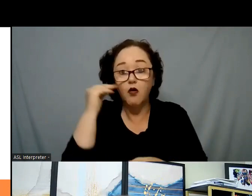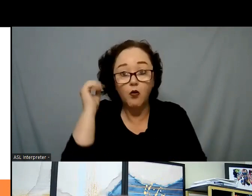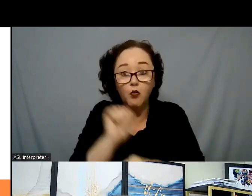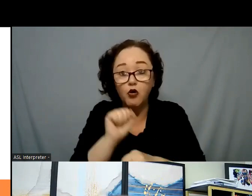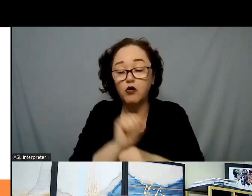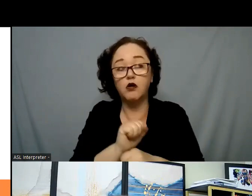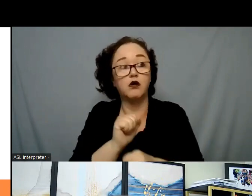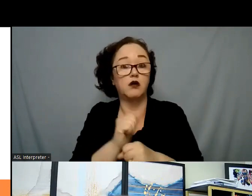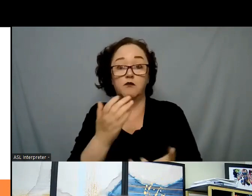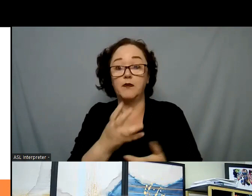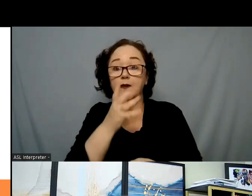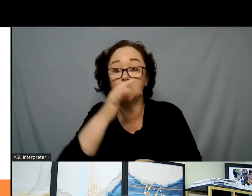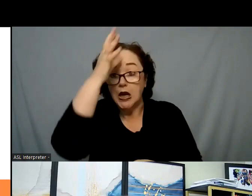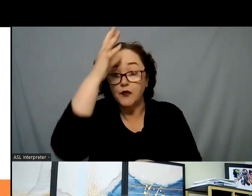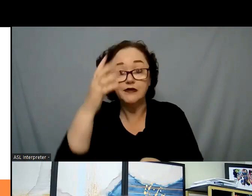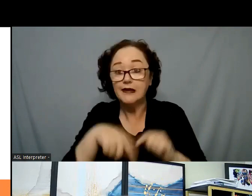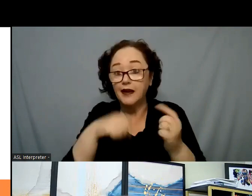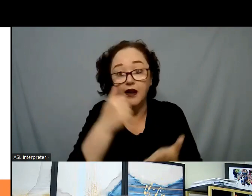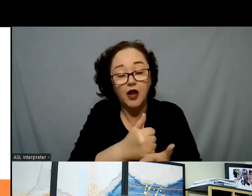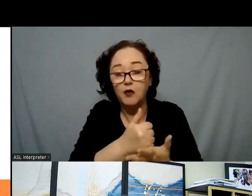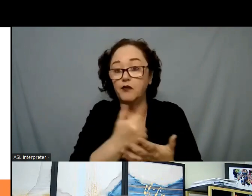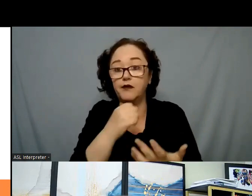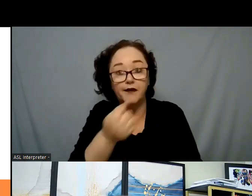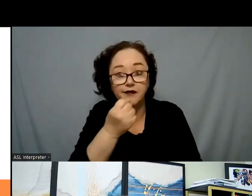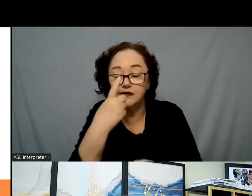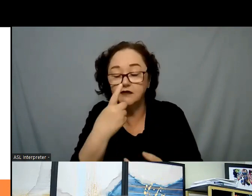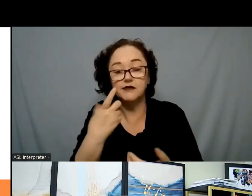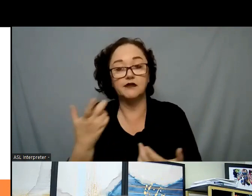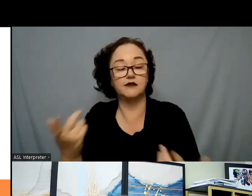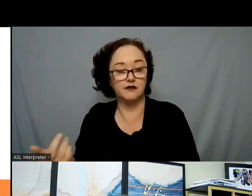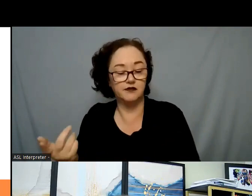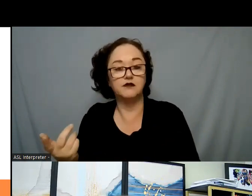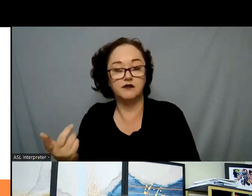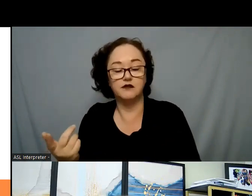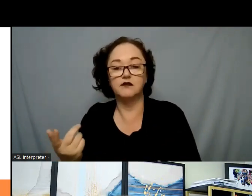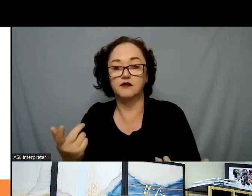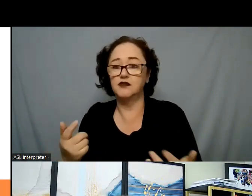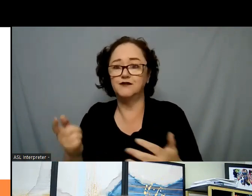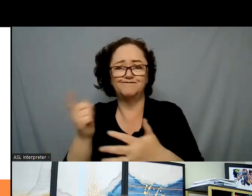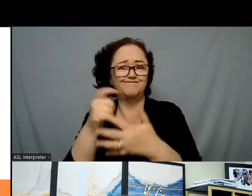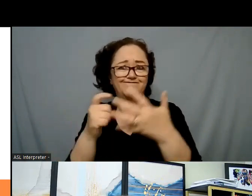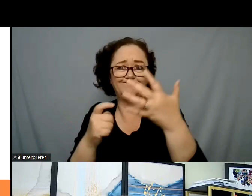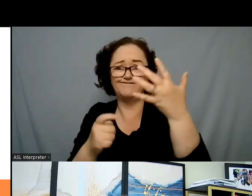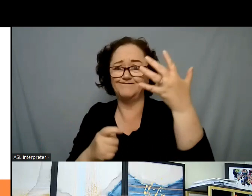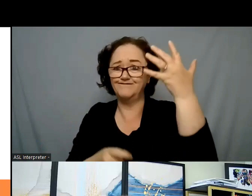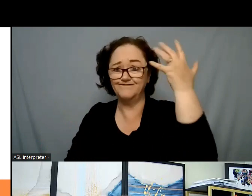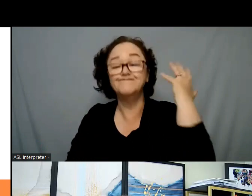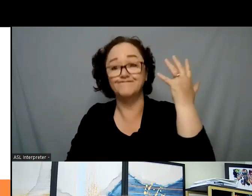have been that they were working, and they didn't have the time to sit at the computer with their particular student. For some of our